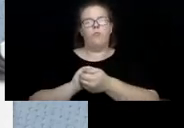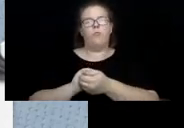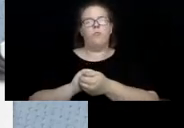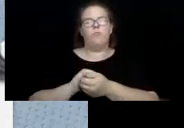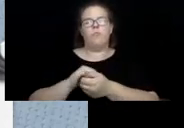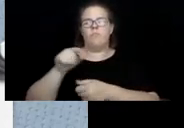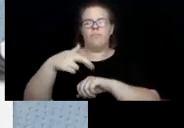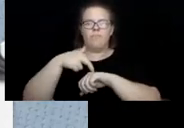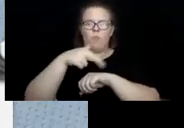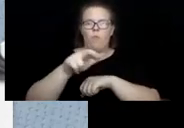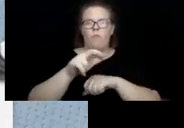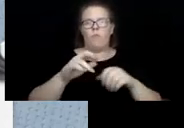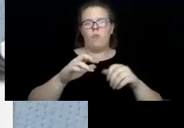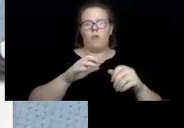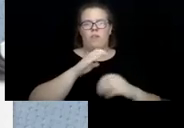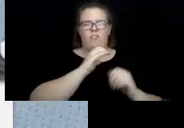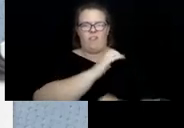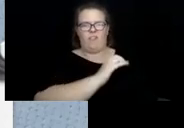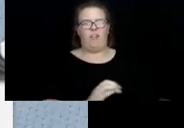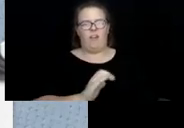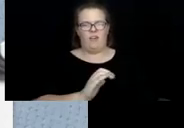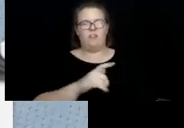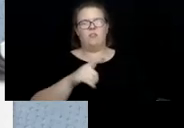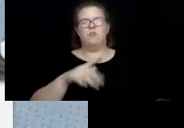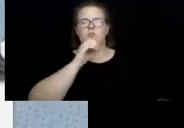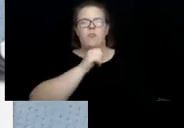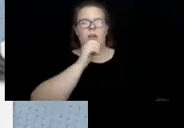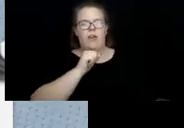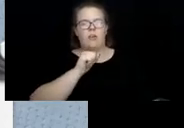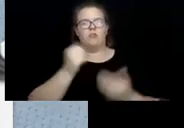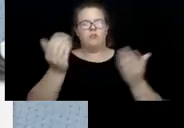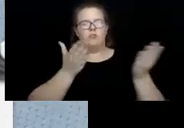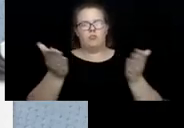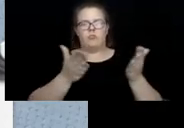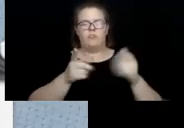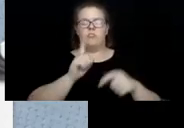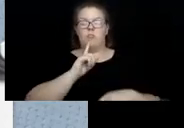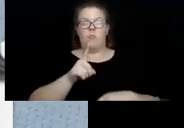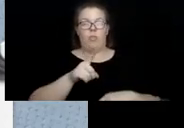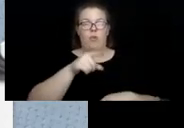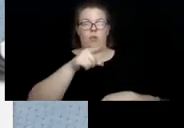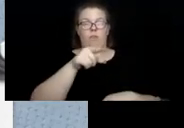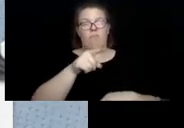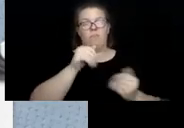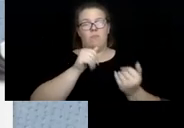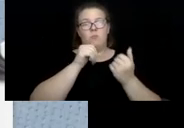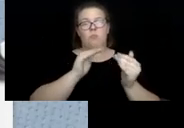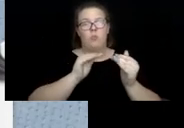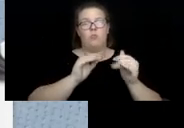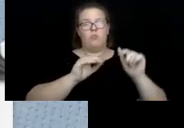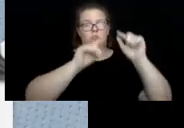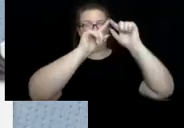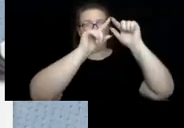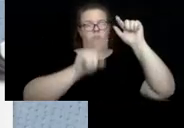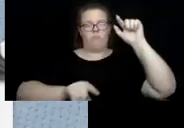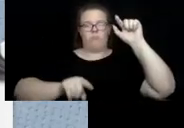to the SHARP project who need aging services. So it's really a triangular approach to serving people. And it's worked quite well